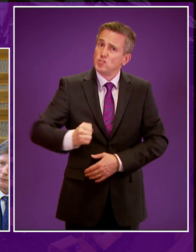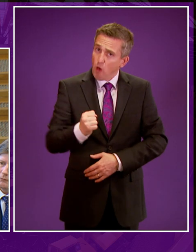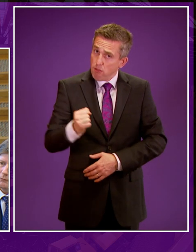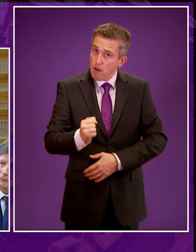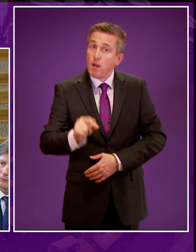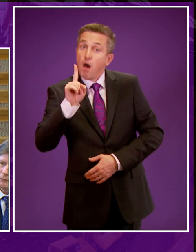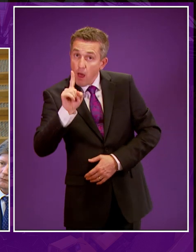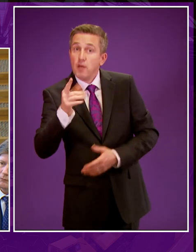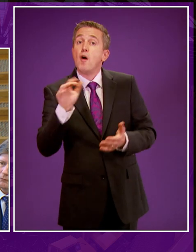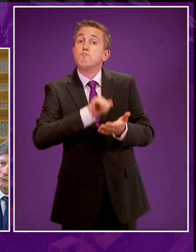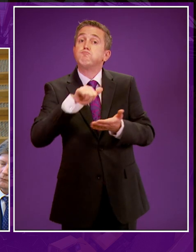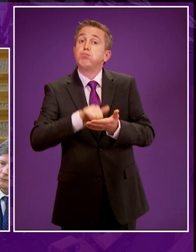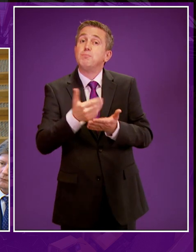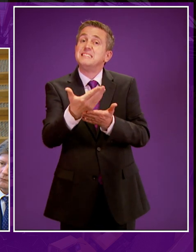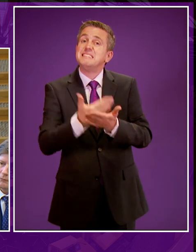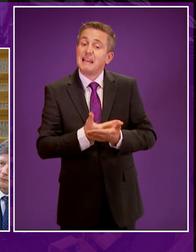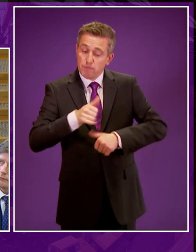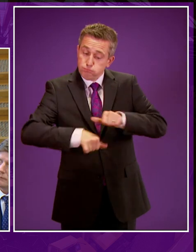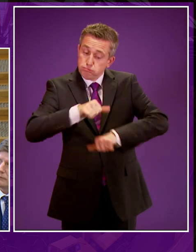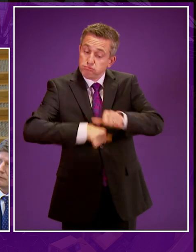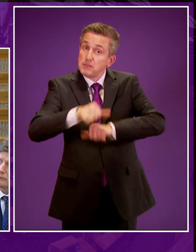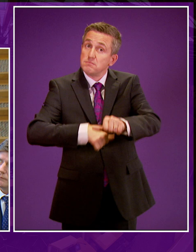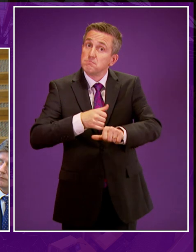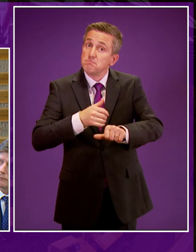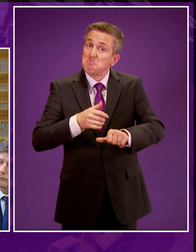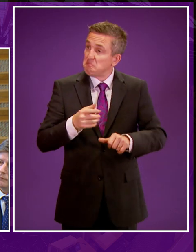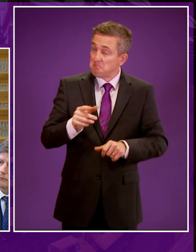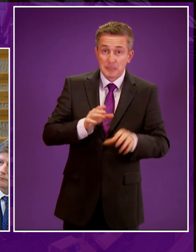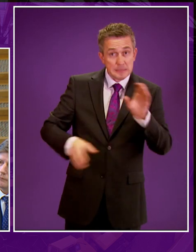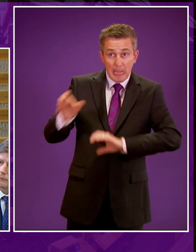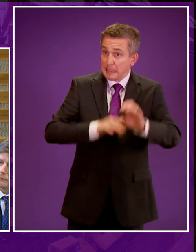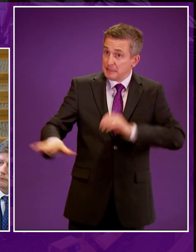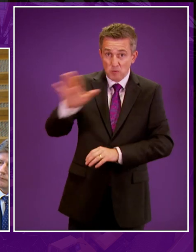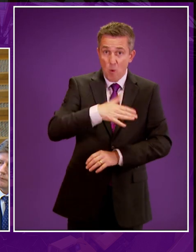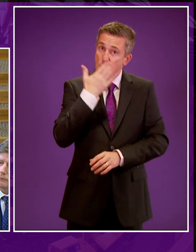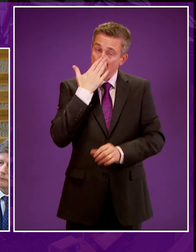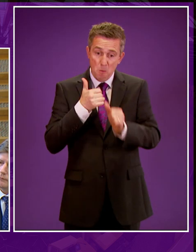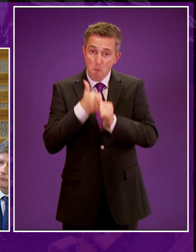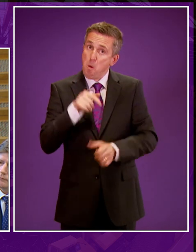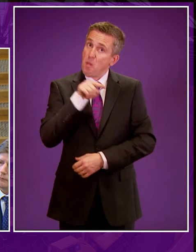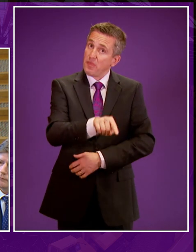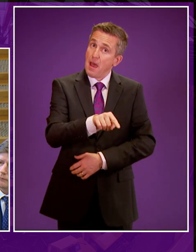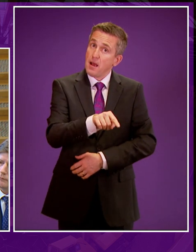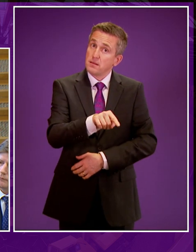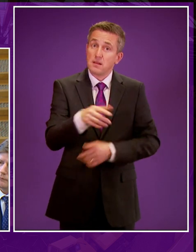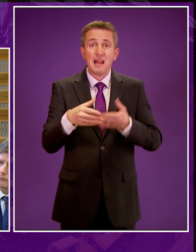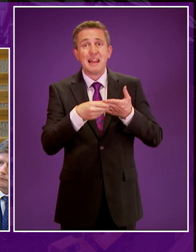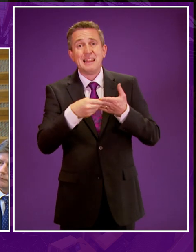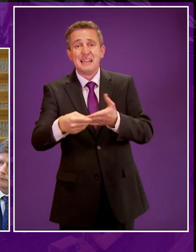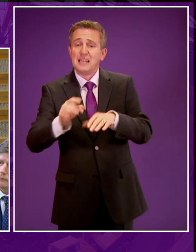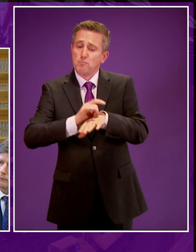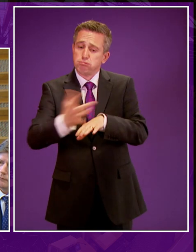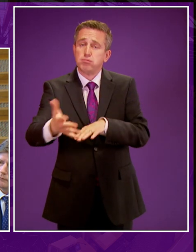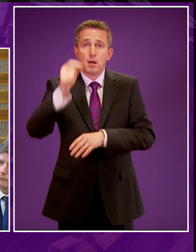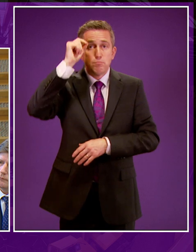appropriate safeguards were put in place. That is a view widely shared by scientists and those in industry. The leading geological expert,